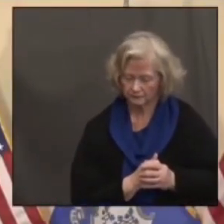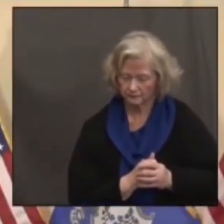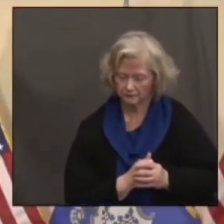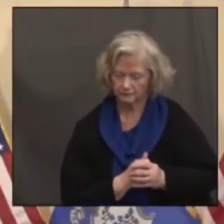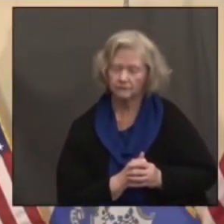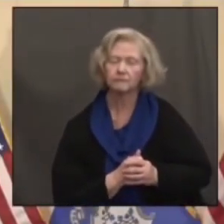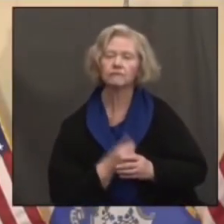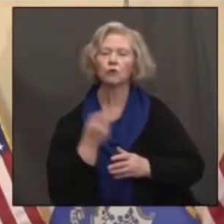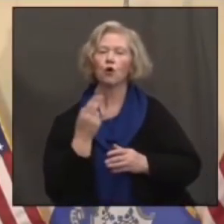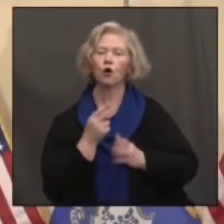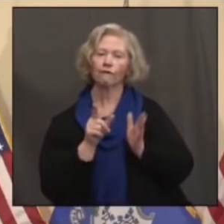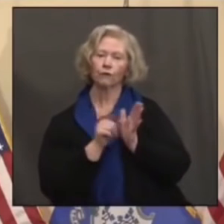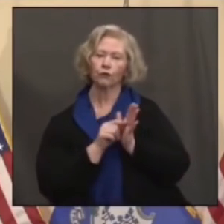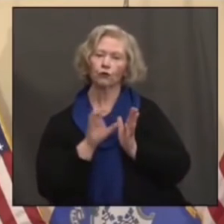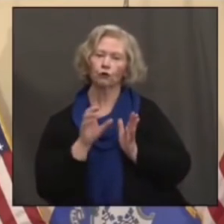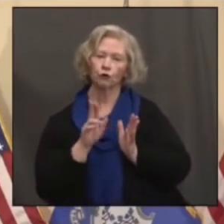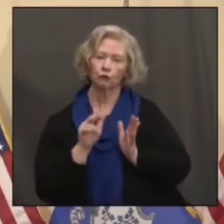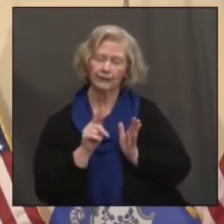The Hartford Courant.